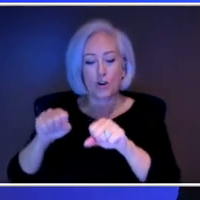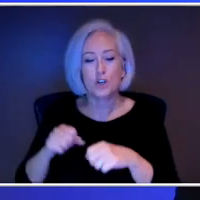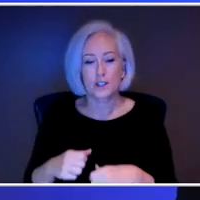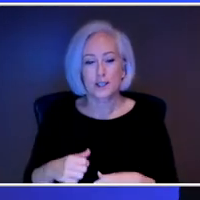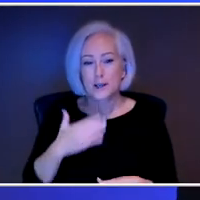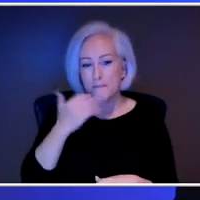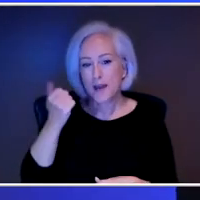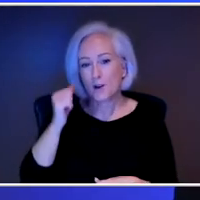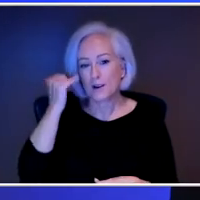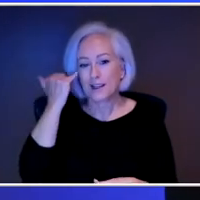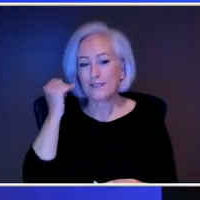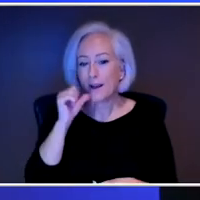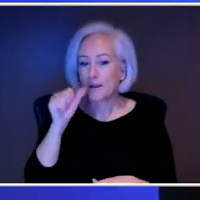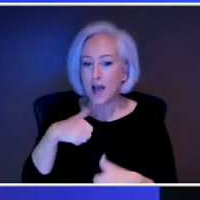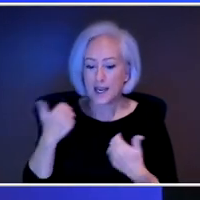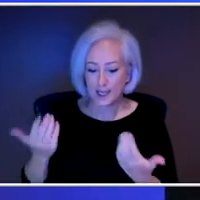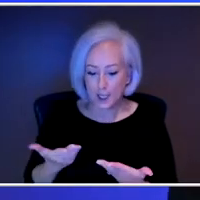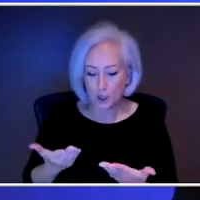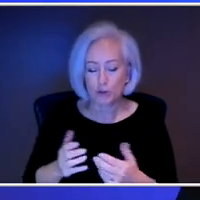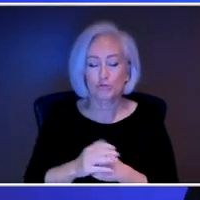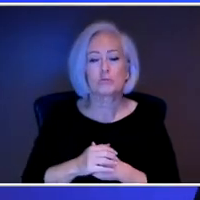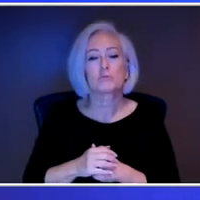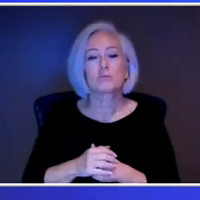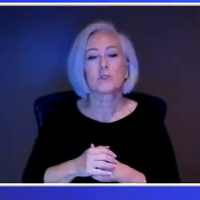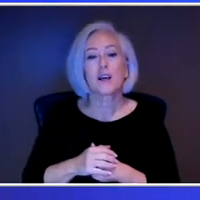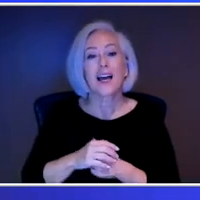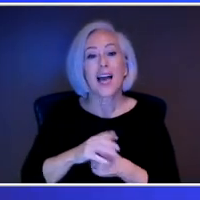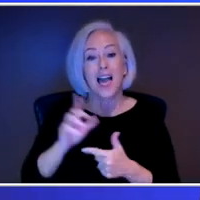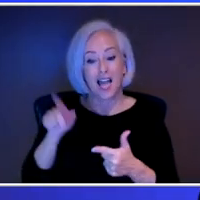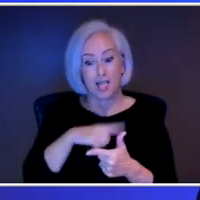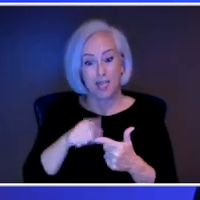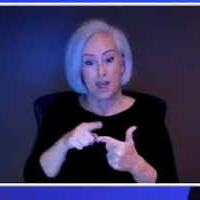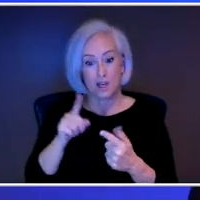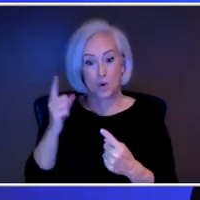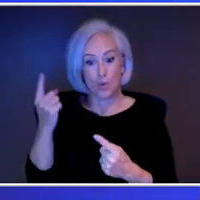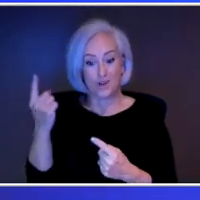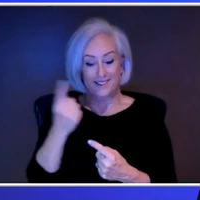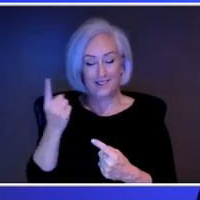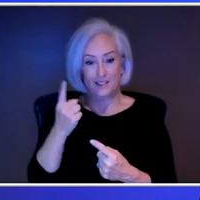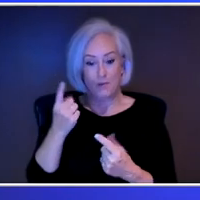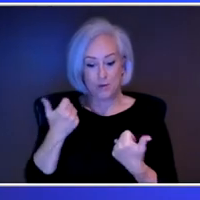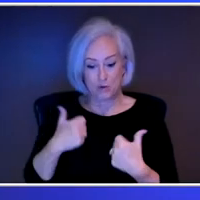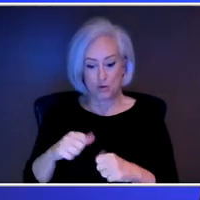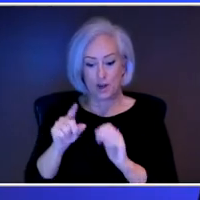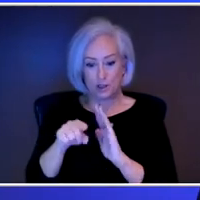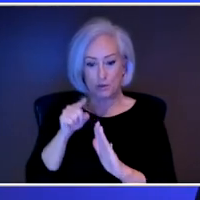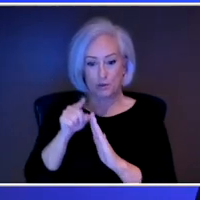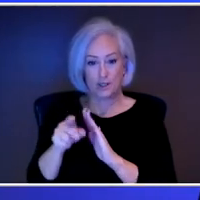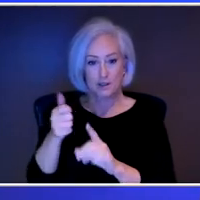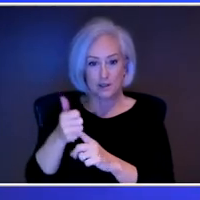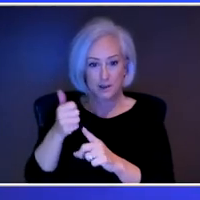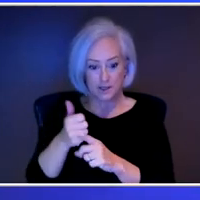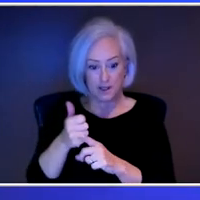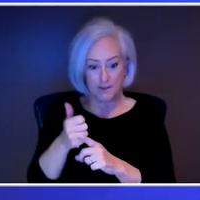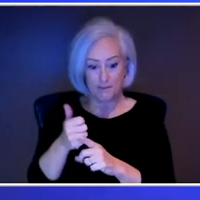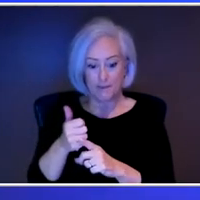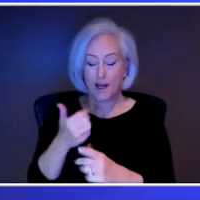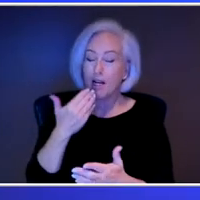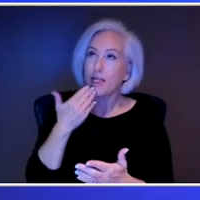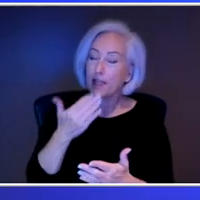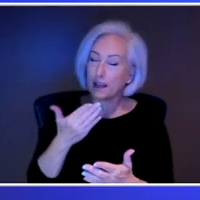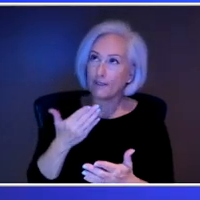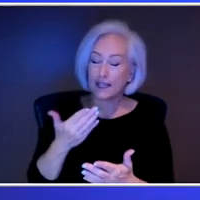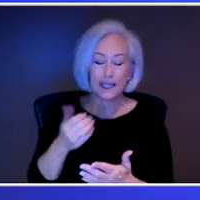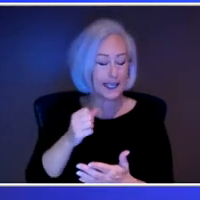And so then you get to the point of an attempt and thankfully a failed attempt. You know,